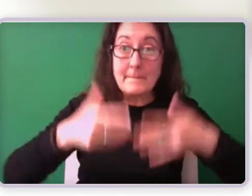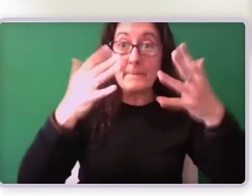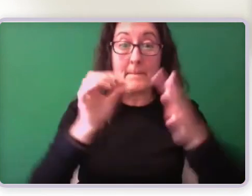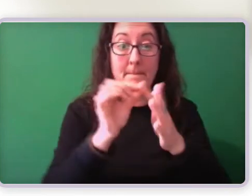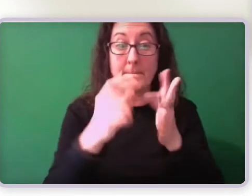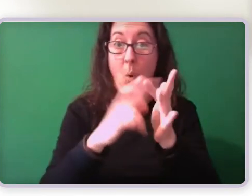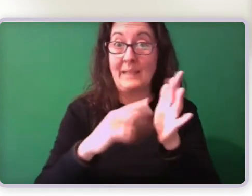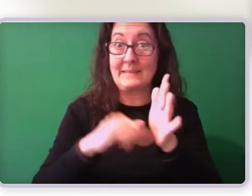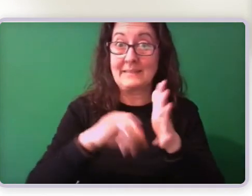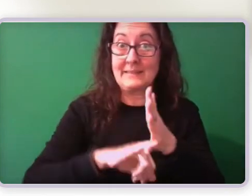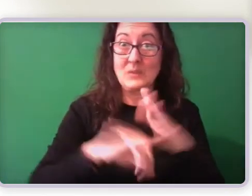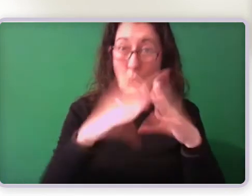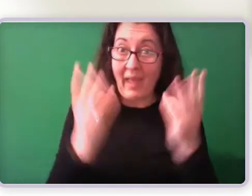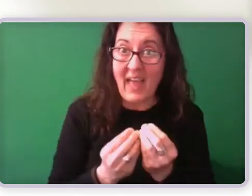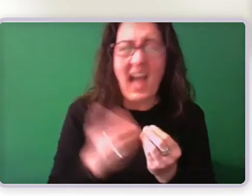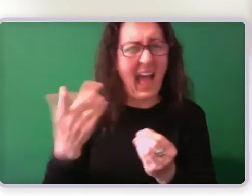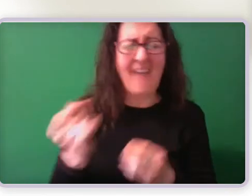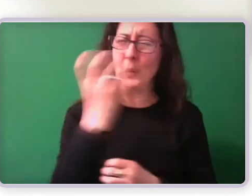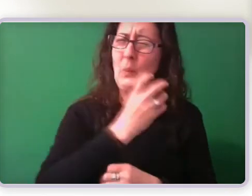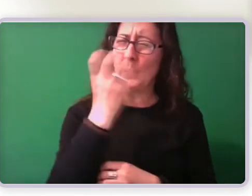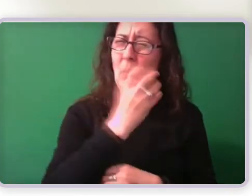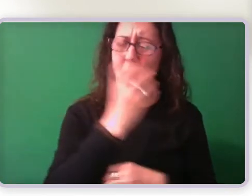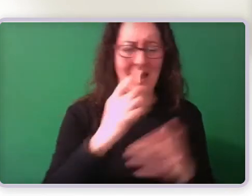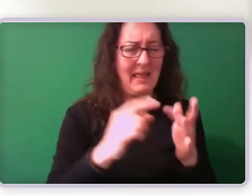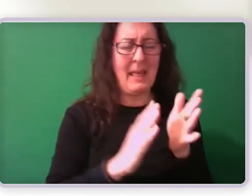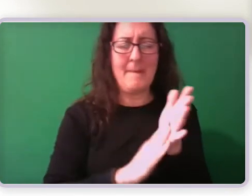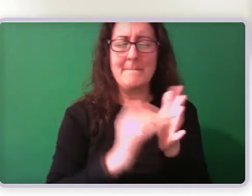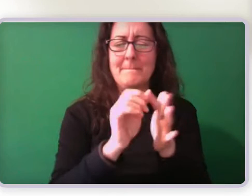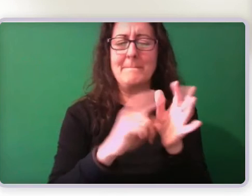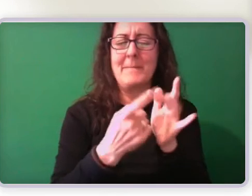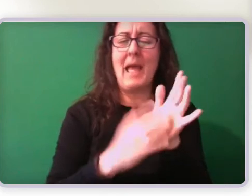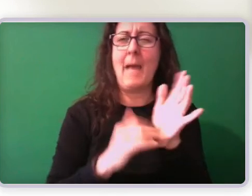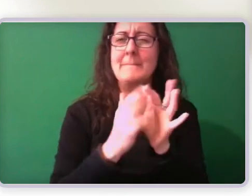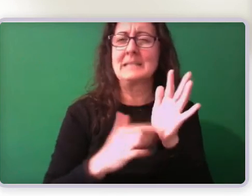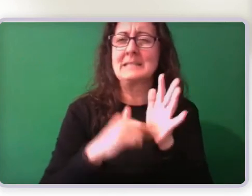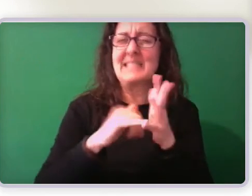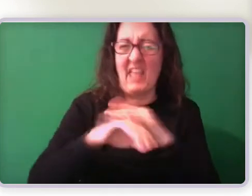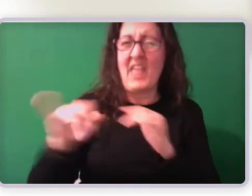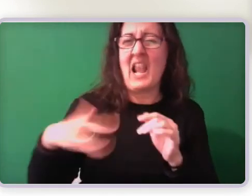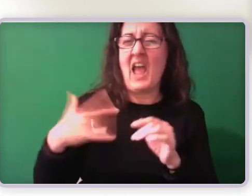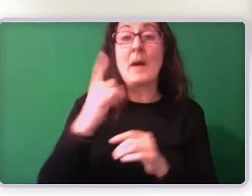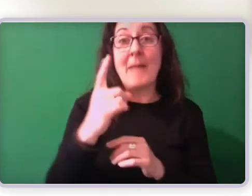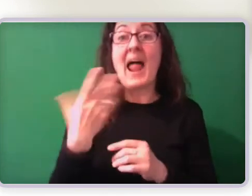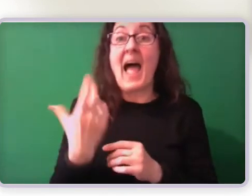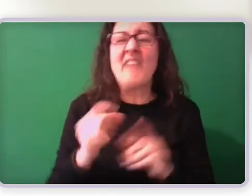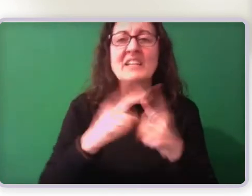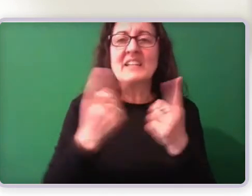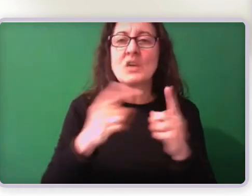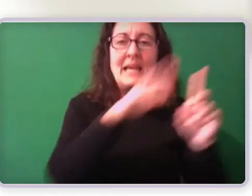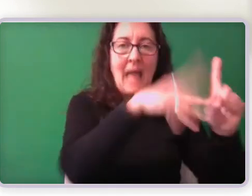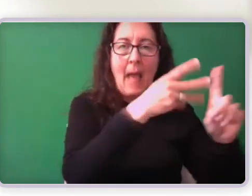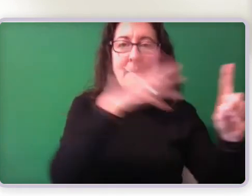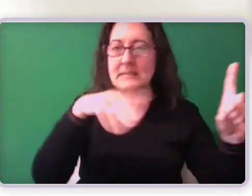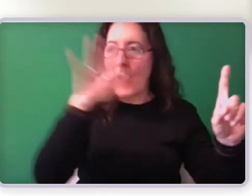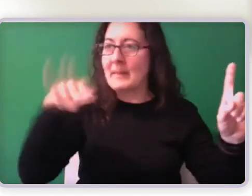in their life. But because they have them spread out across four tables, for example, with 10 points each, they too have